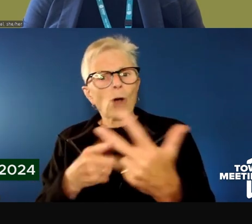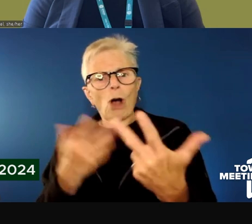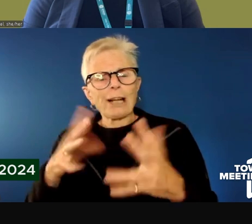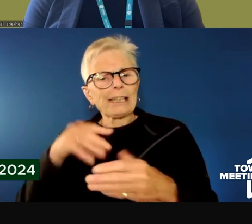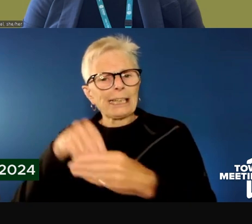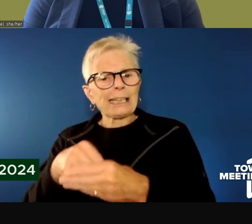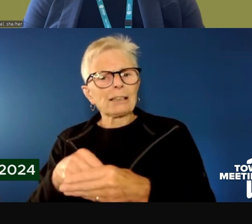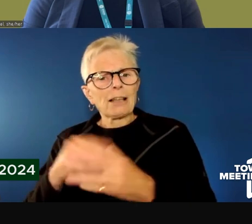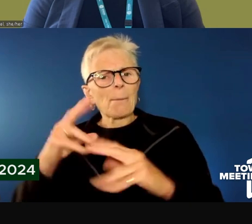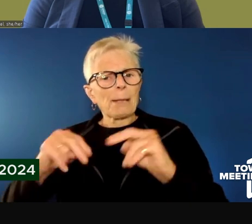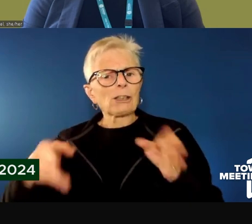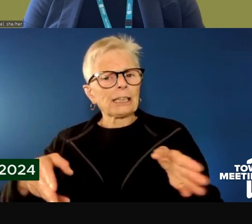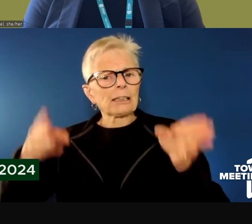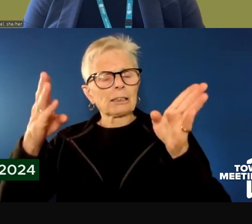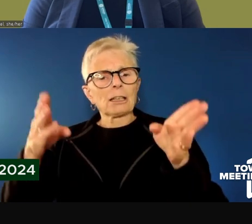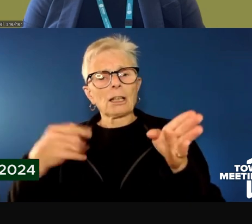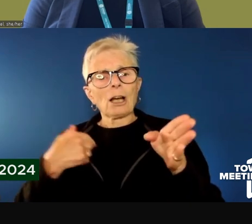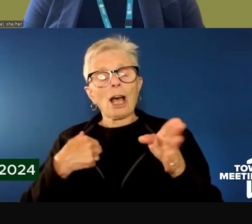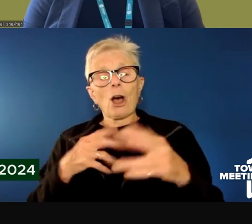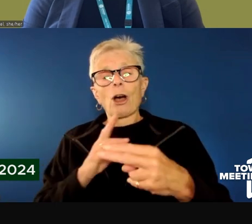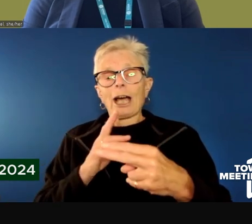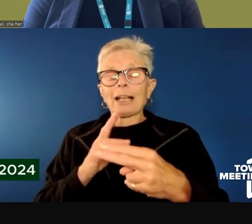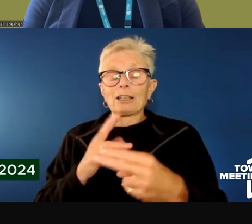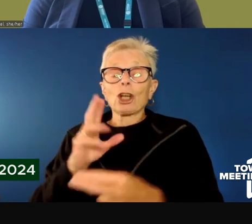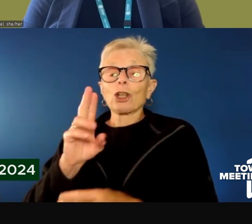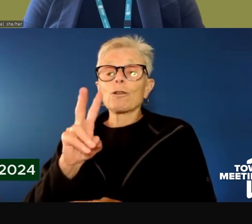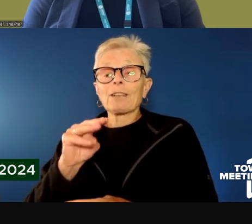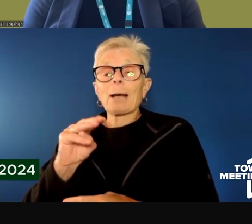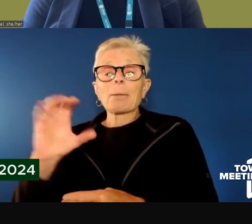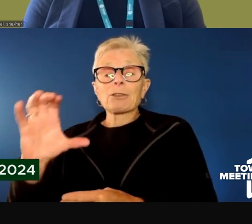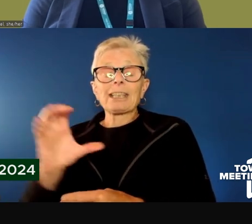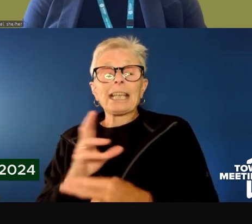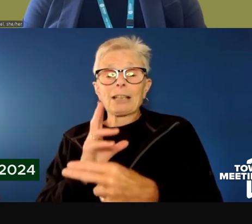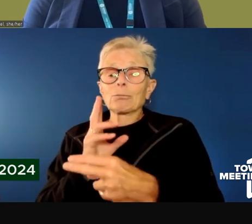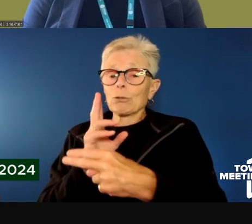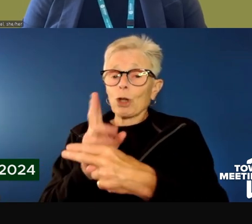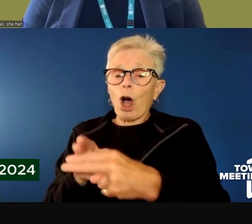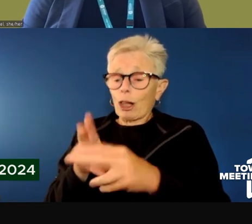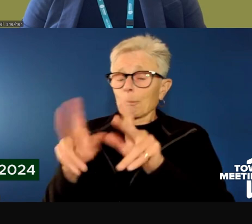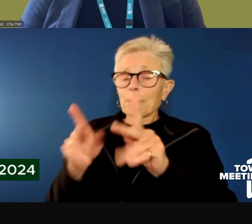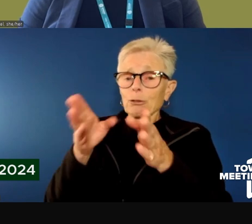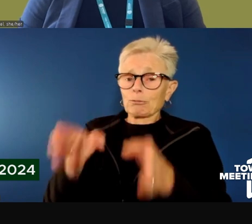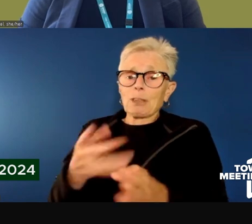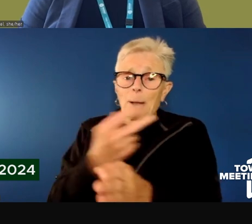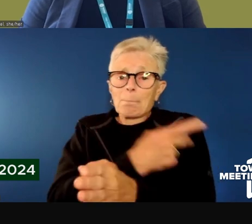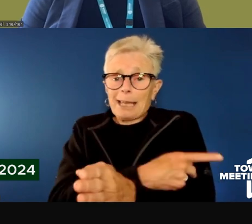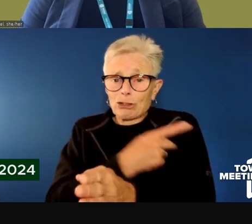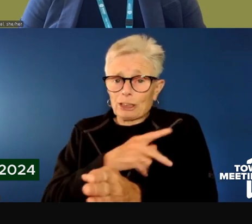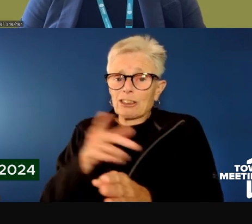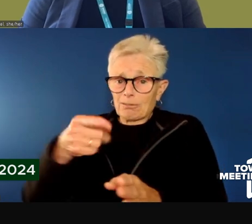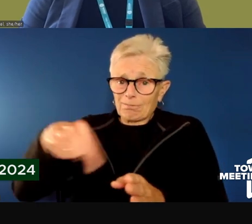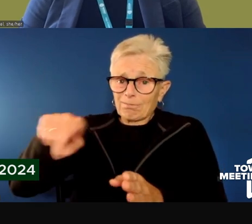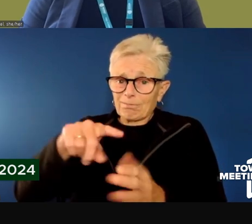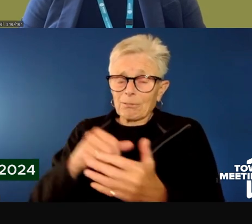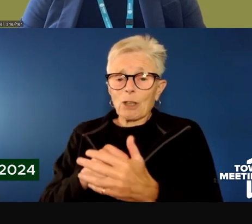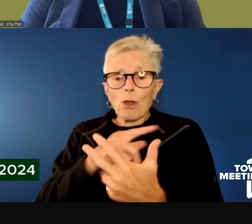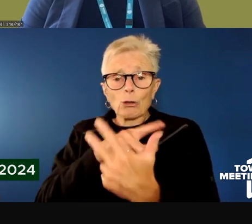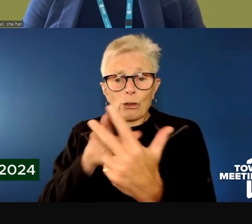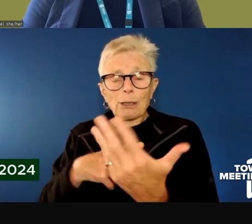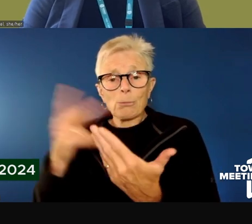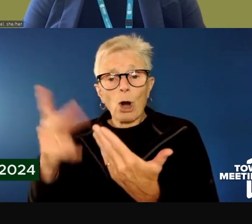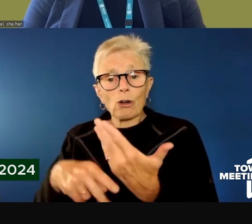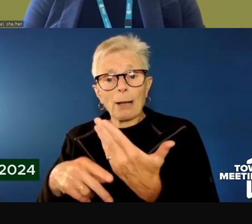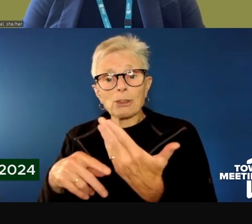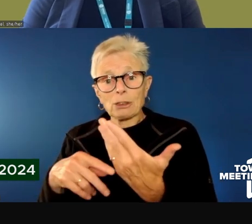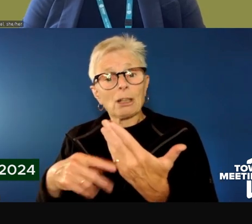These, and we call them patients at UVM Medical Center, these patients, the patients of these programs are, have pretty